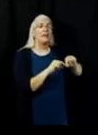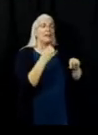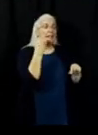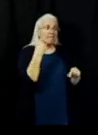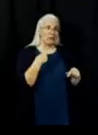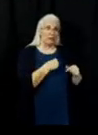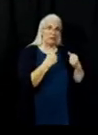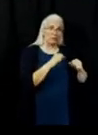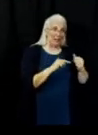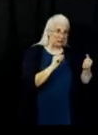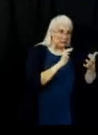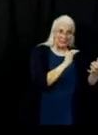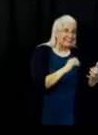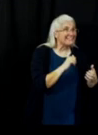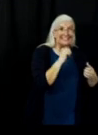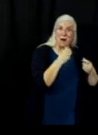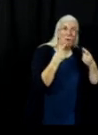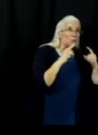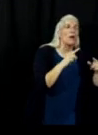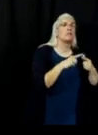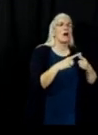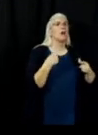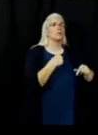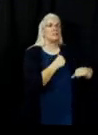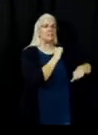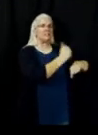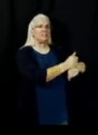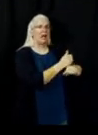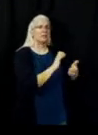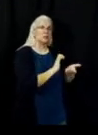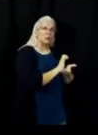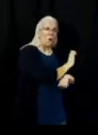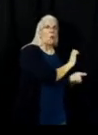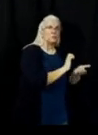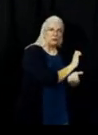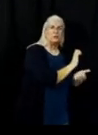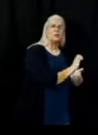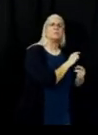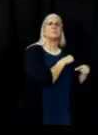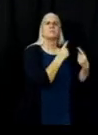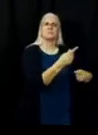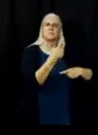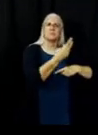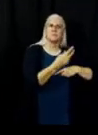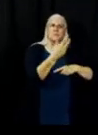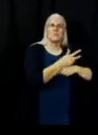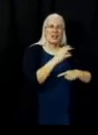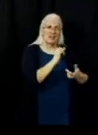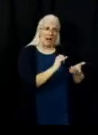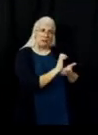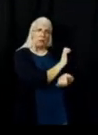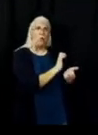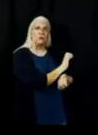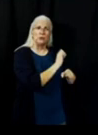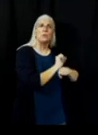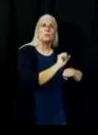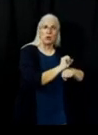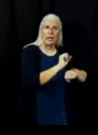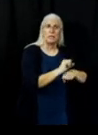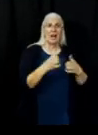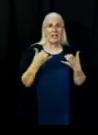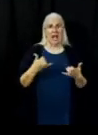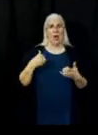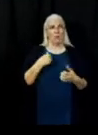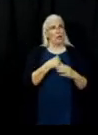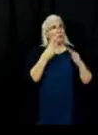lines that have been in place for the last couple days, then we'll have to fall back to those dozer lines. But for now, we're very optimistic that the